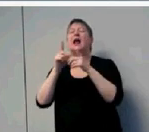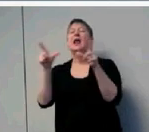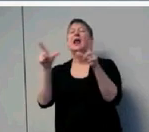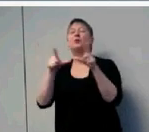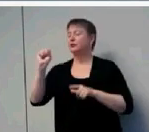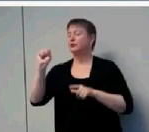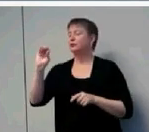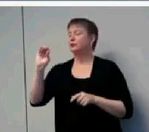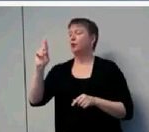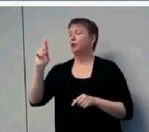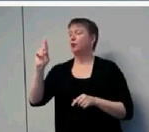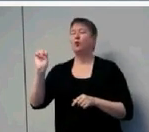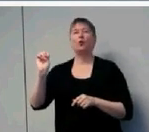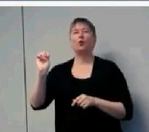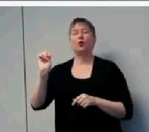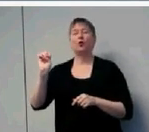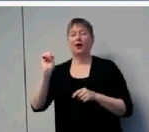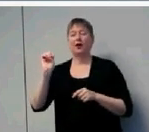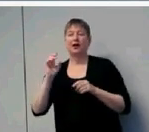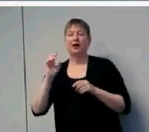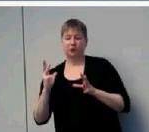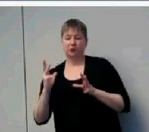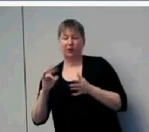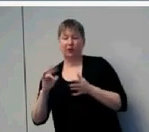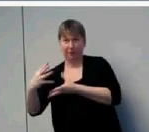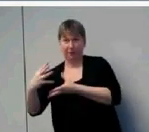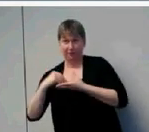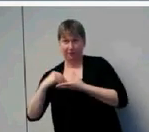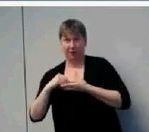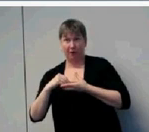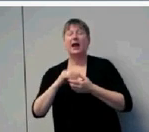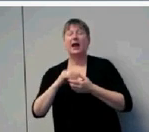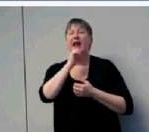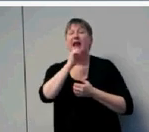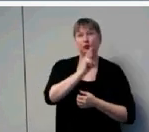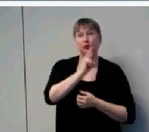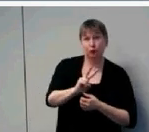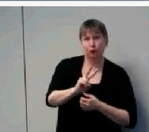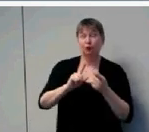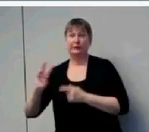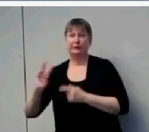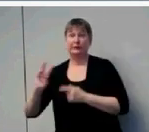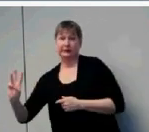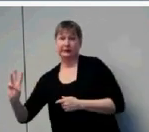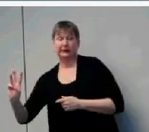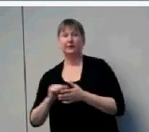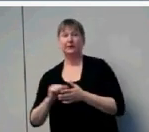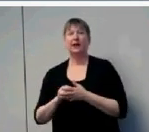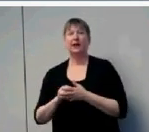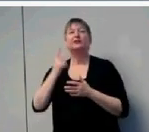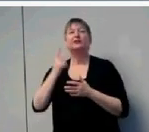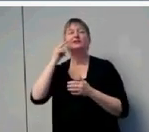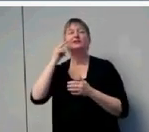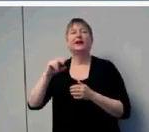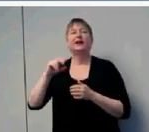who contributed at two through six years of age. And you see the ends here. This is hearing children hard of